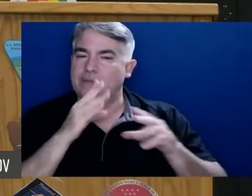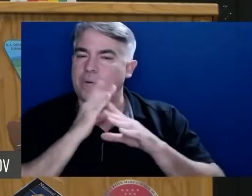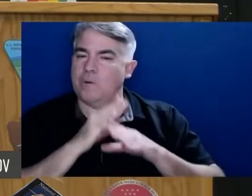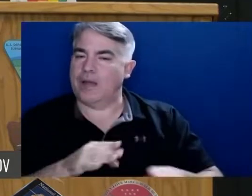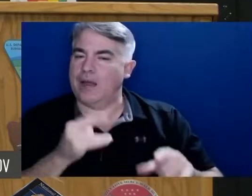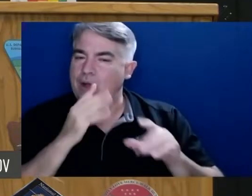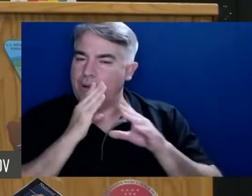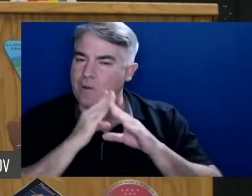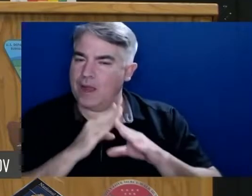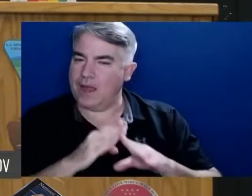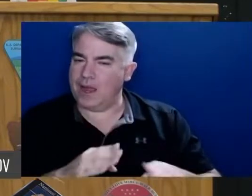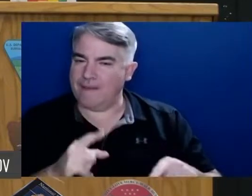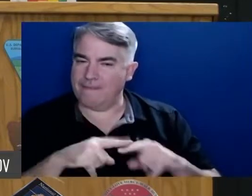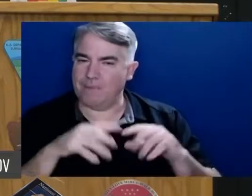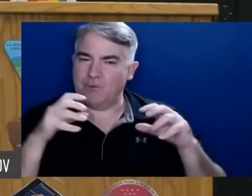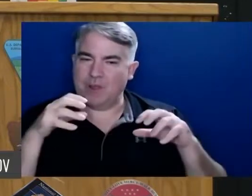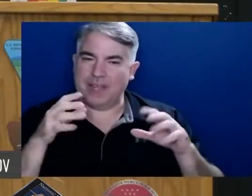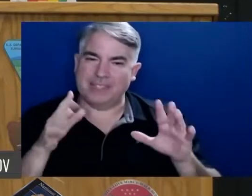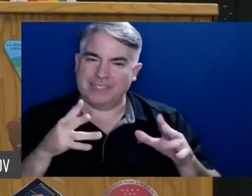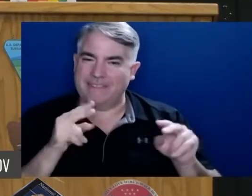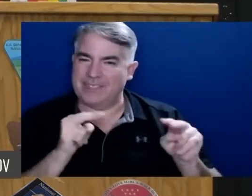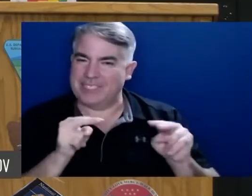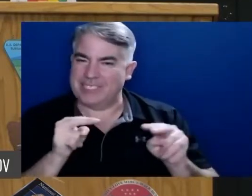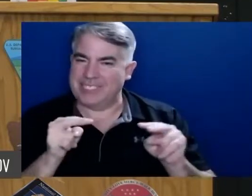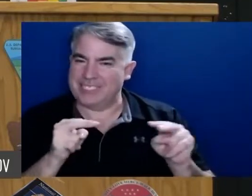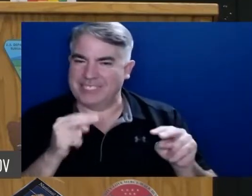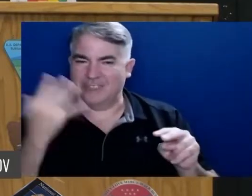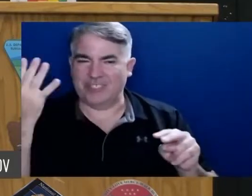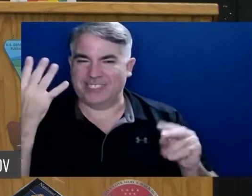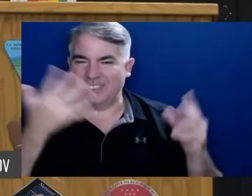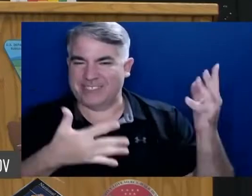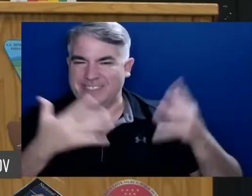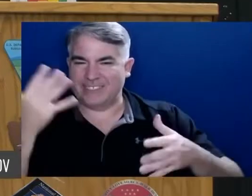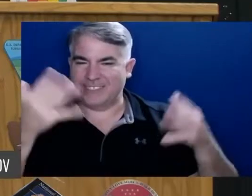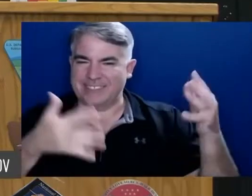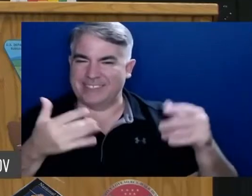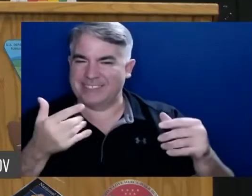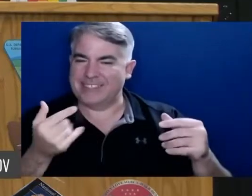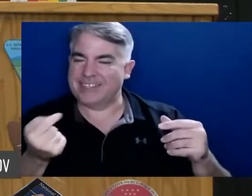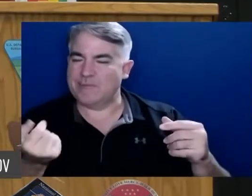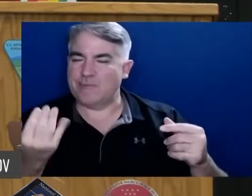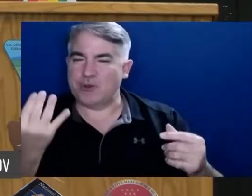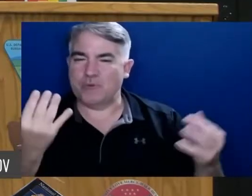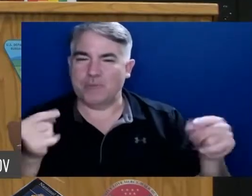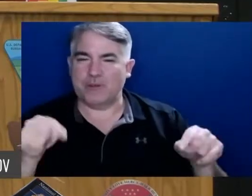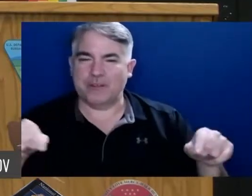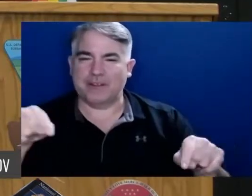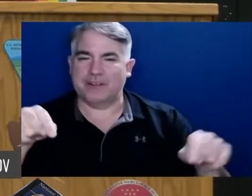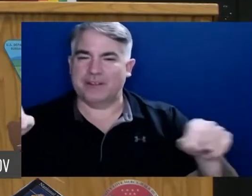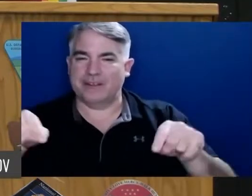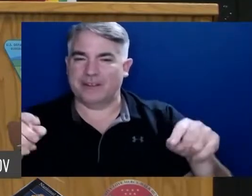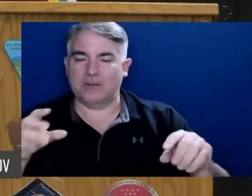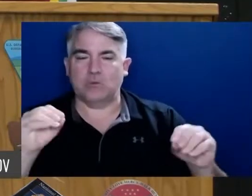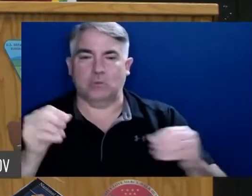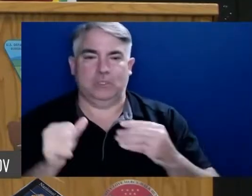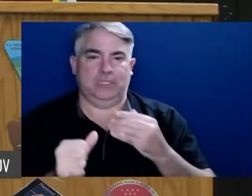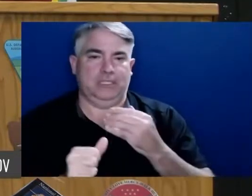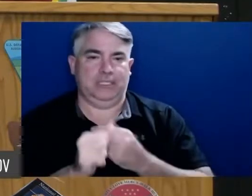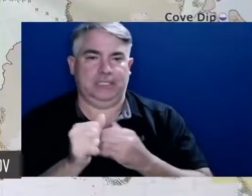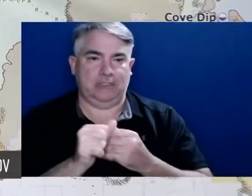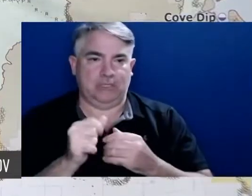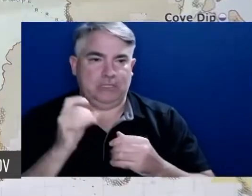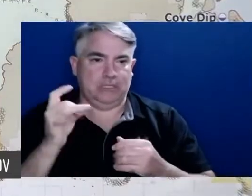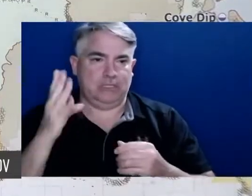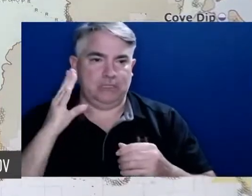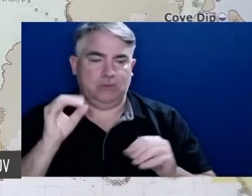and smoldering but there was no real threat to the line. There was a little bit of work that was done on Horton Ridge right here